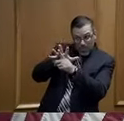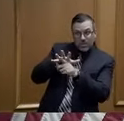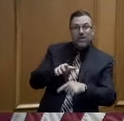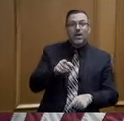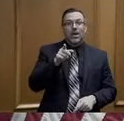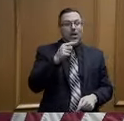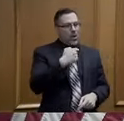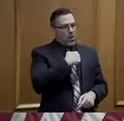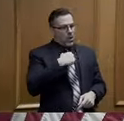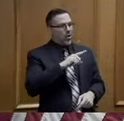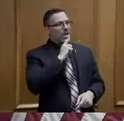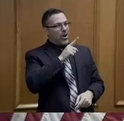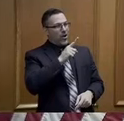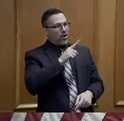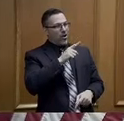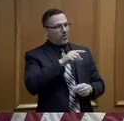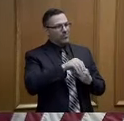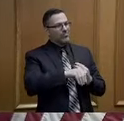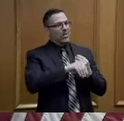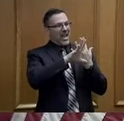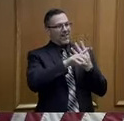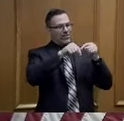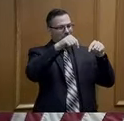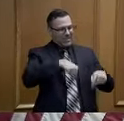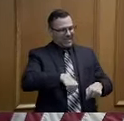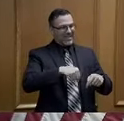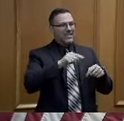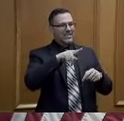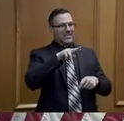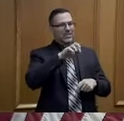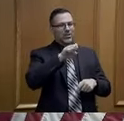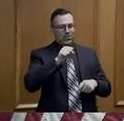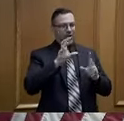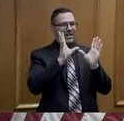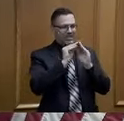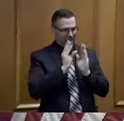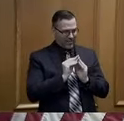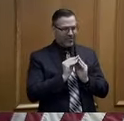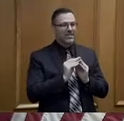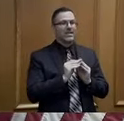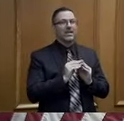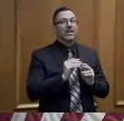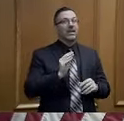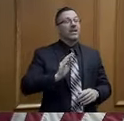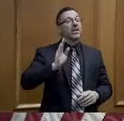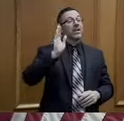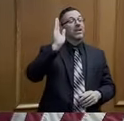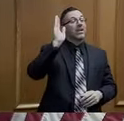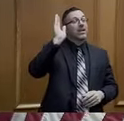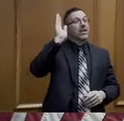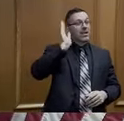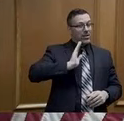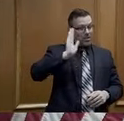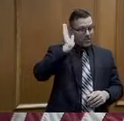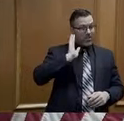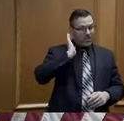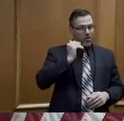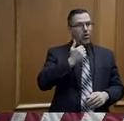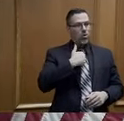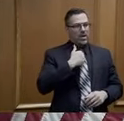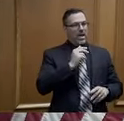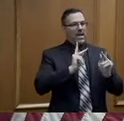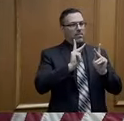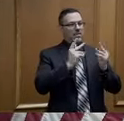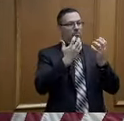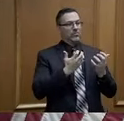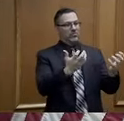press conference and previously we've had press conferences with large groups of folks in them.